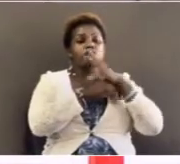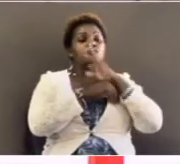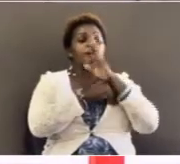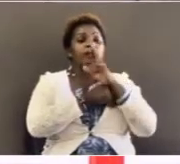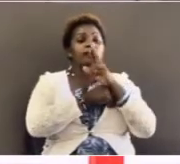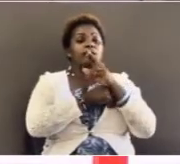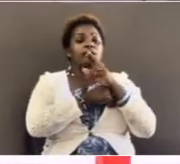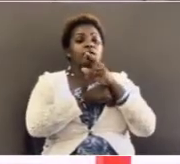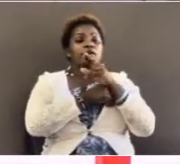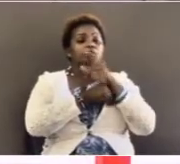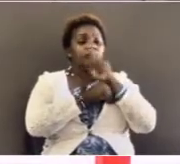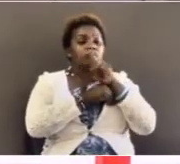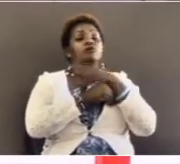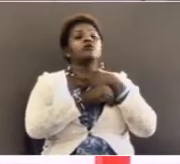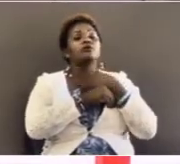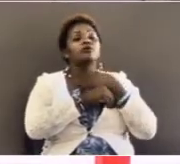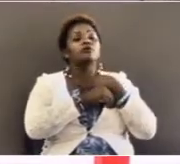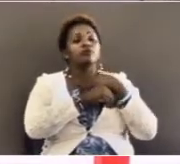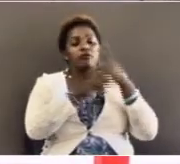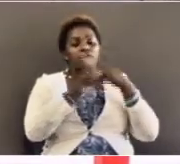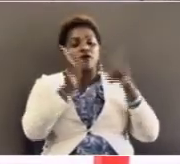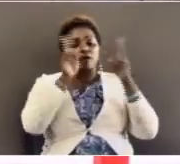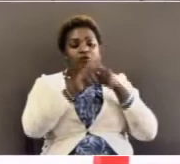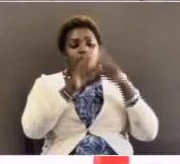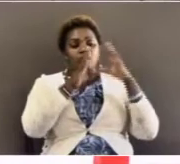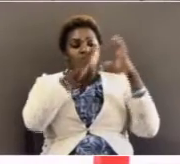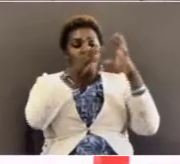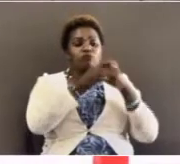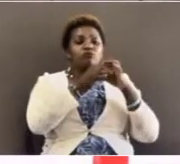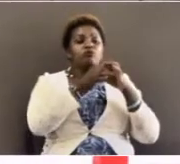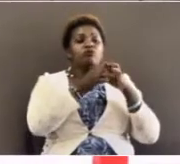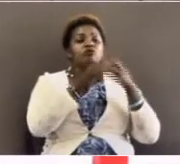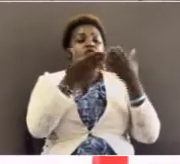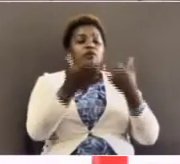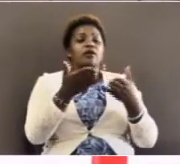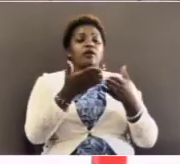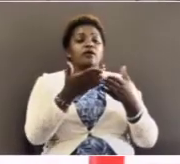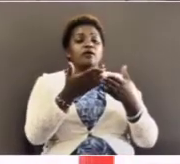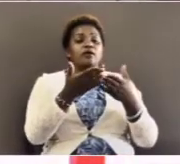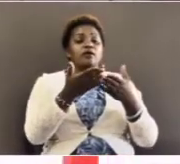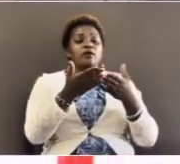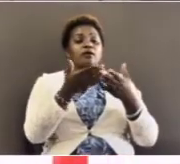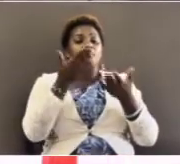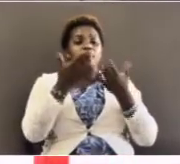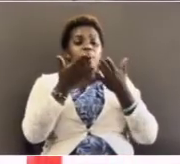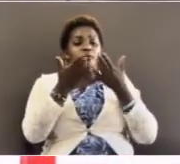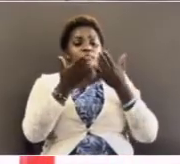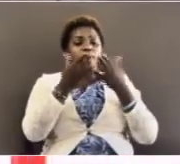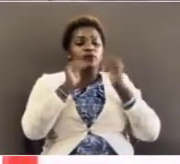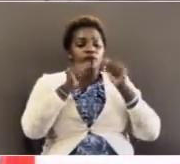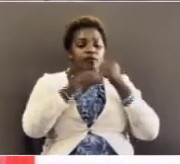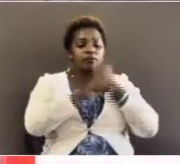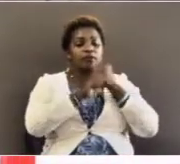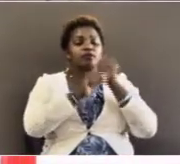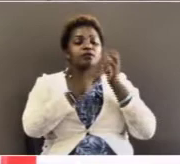wherever you are and you need a valued companion are you there you can